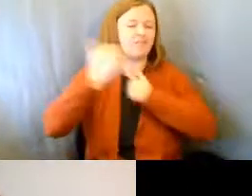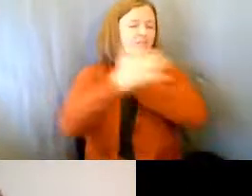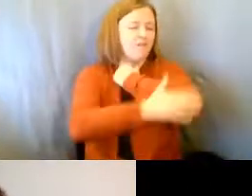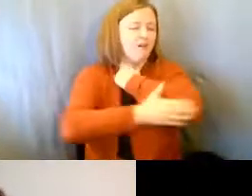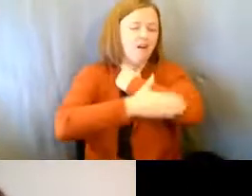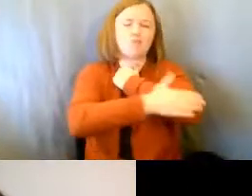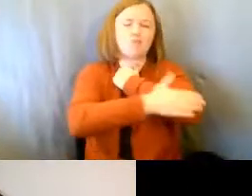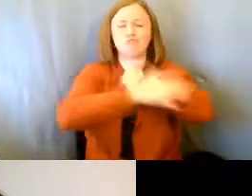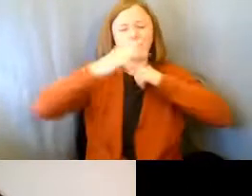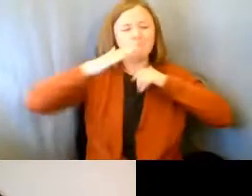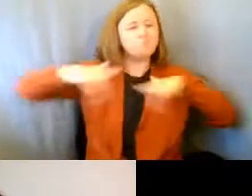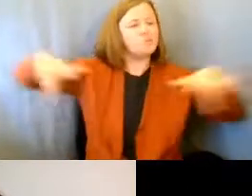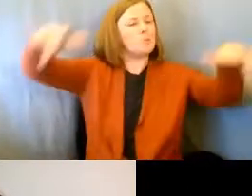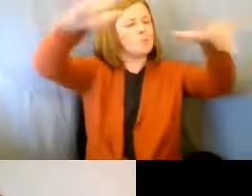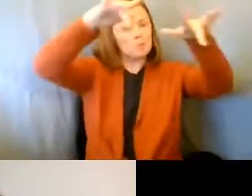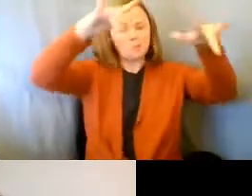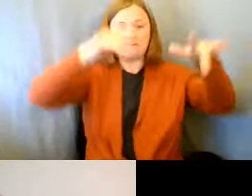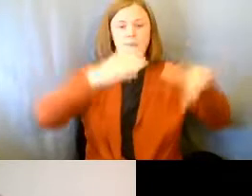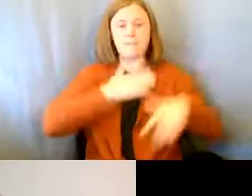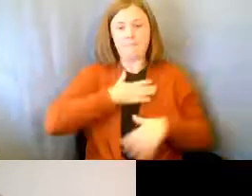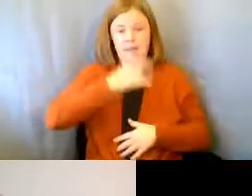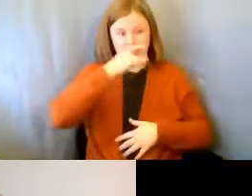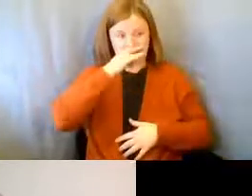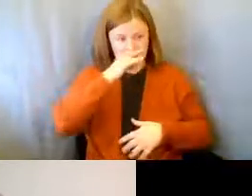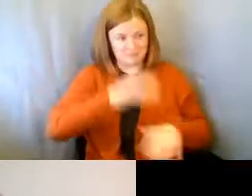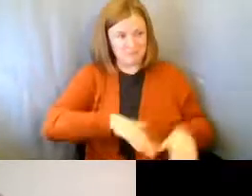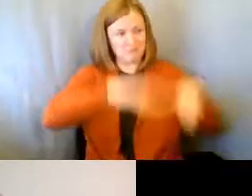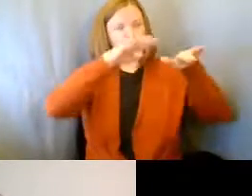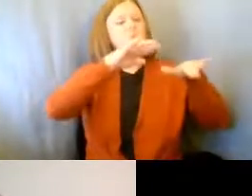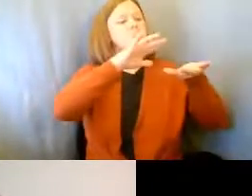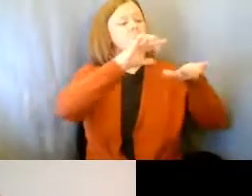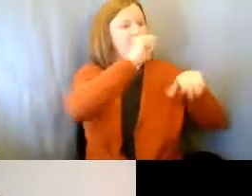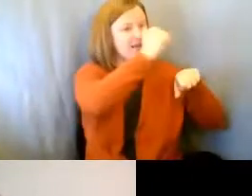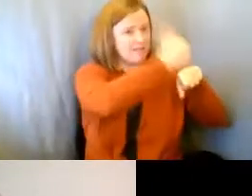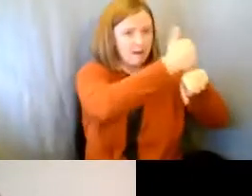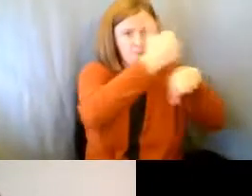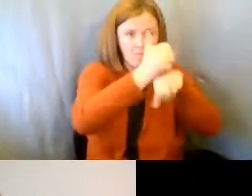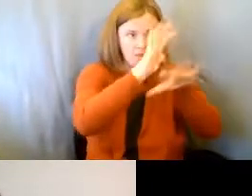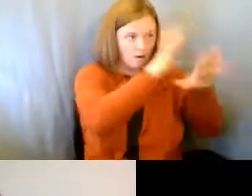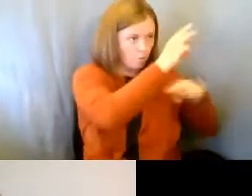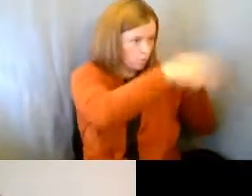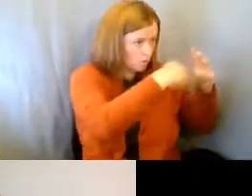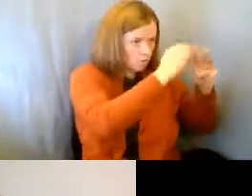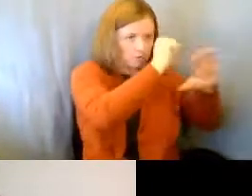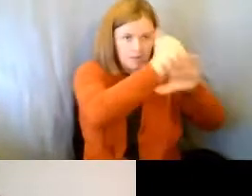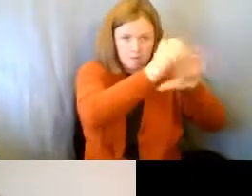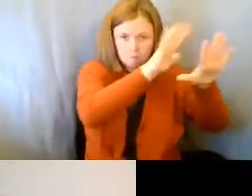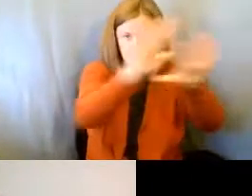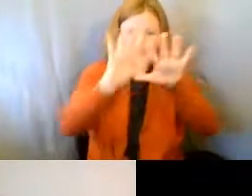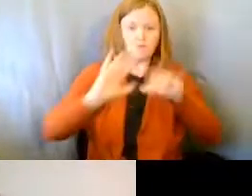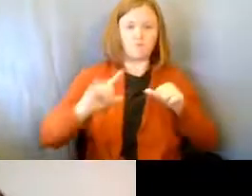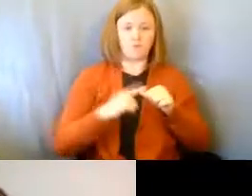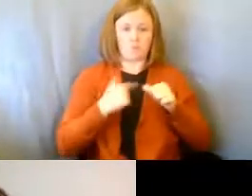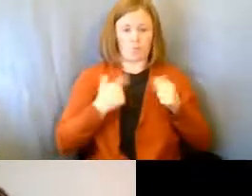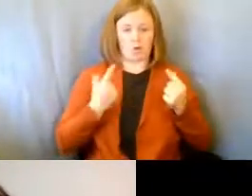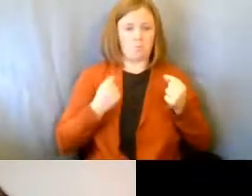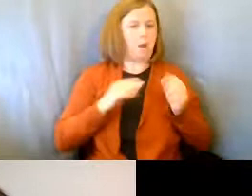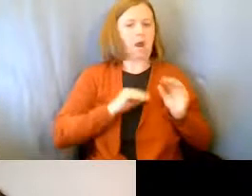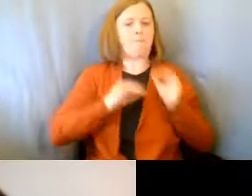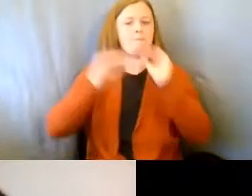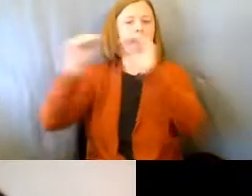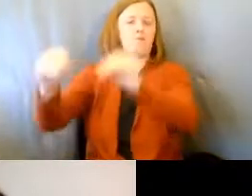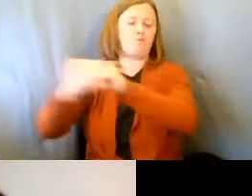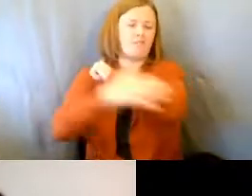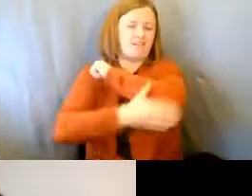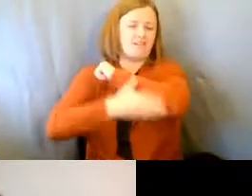And when my kids grew up and left home, I got them set up in their own world. The first thing I did was move out to the country.